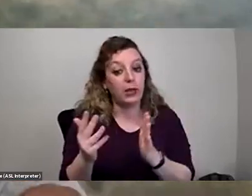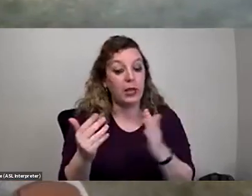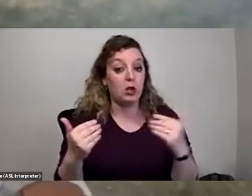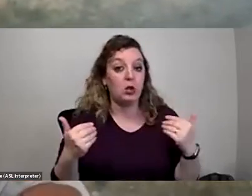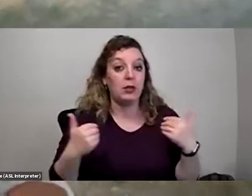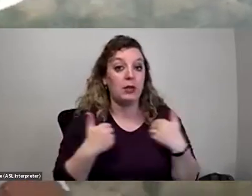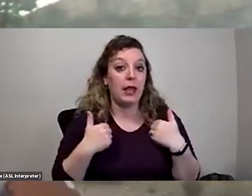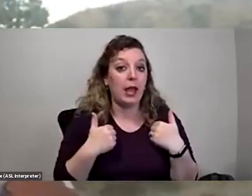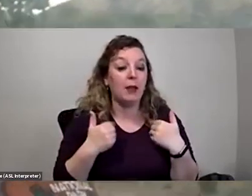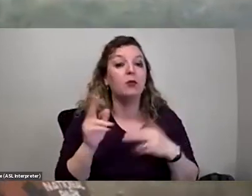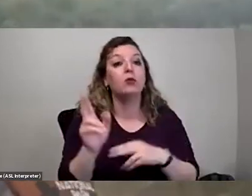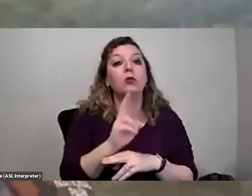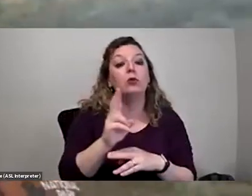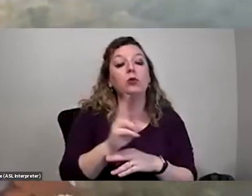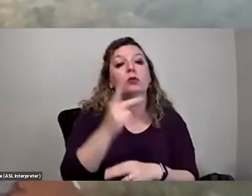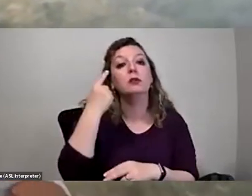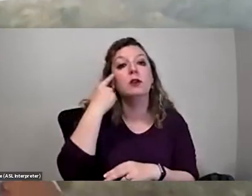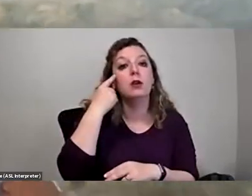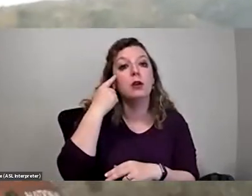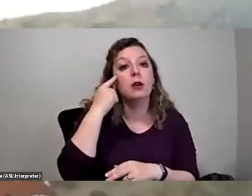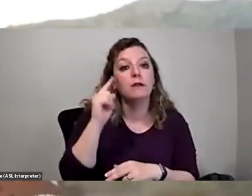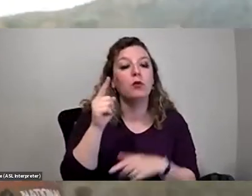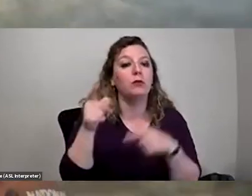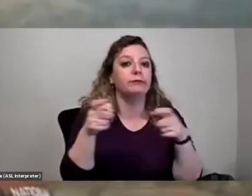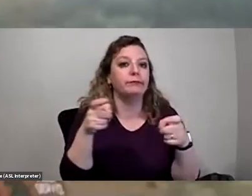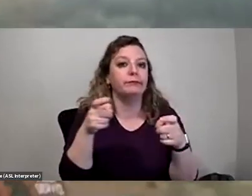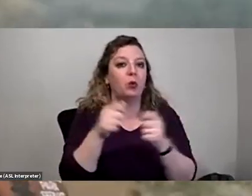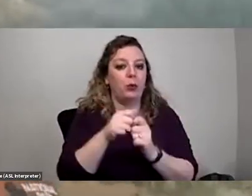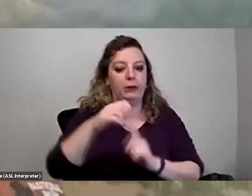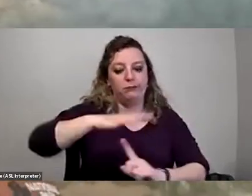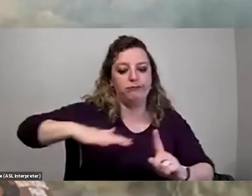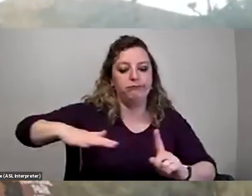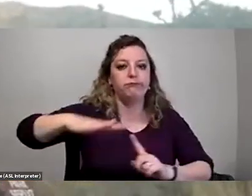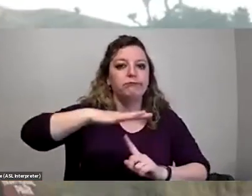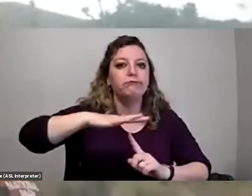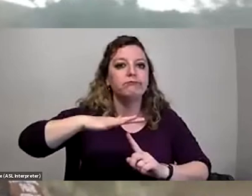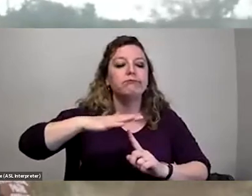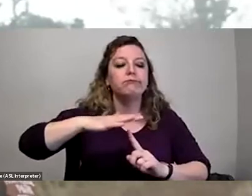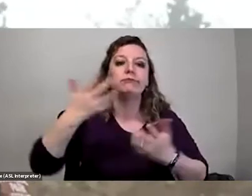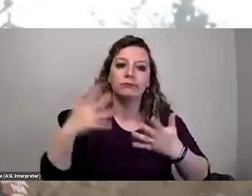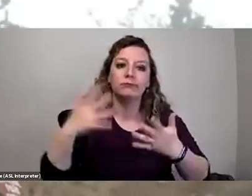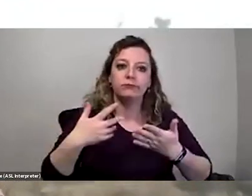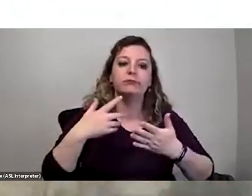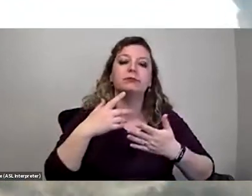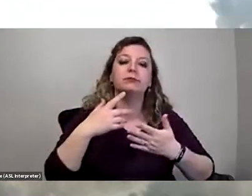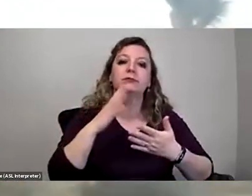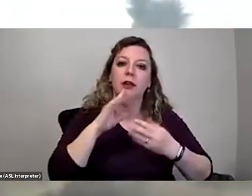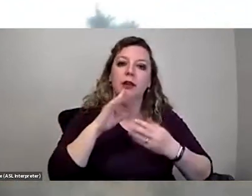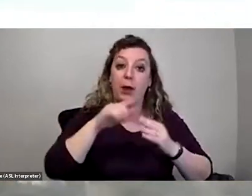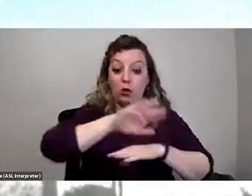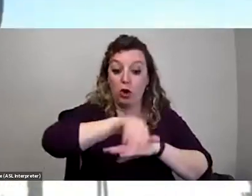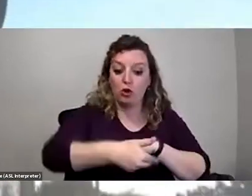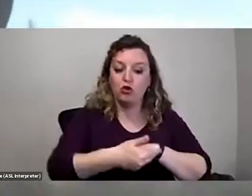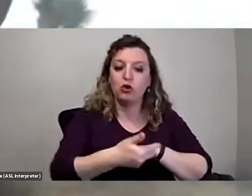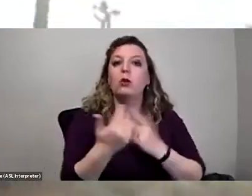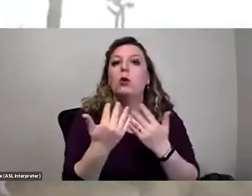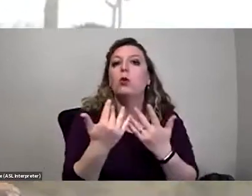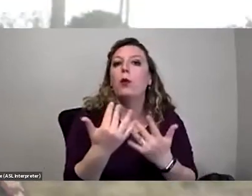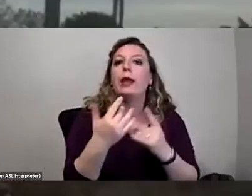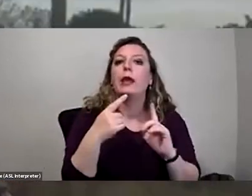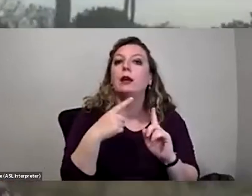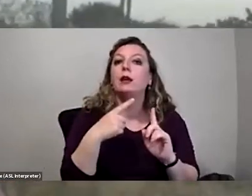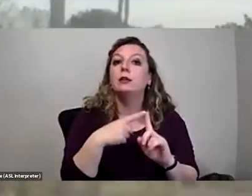use to cope with the conditions here. We already talked about being nocturnal, waiting until